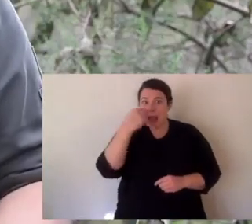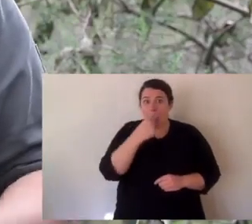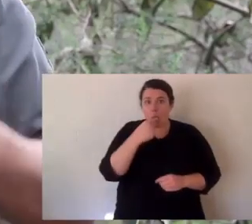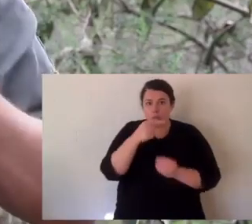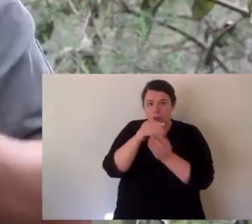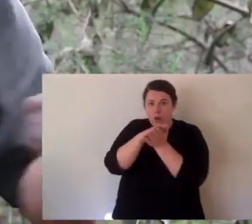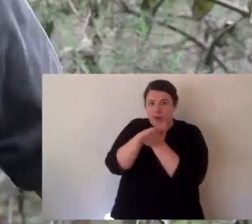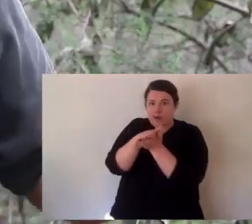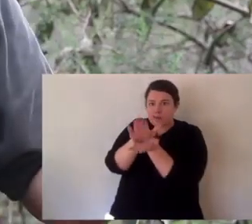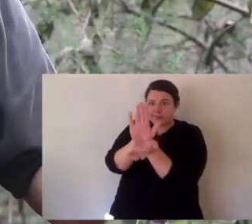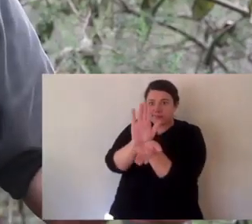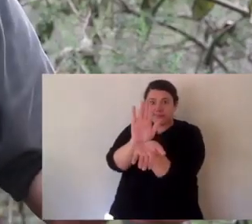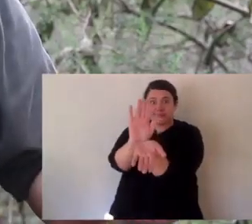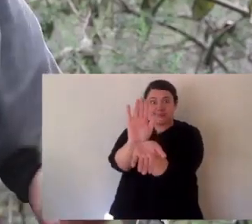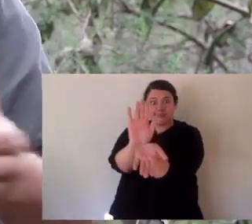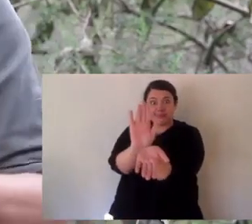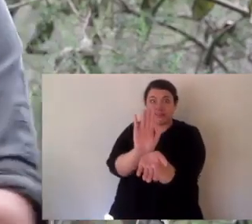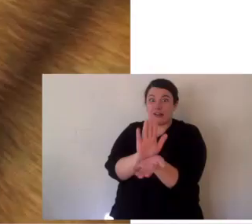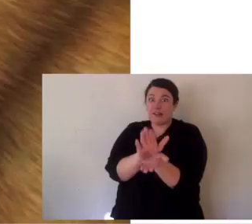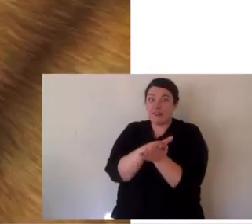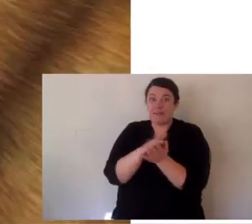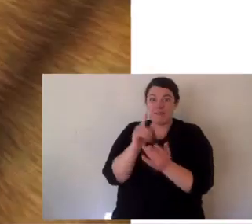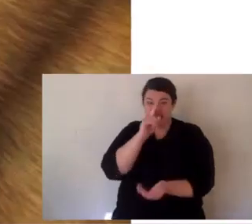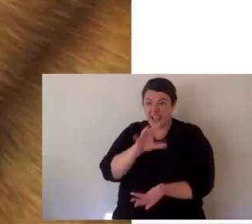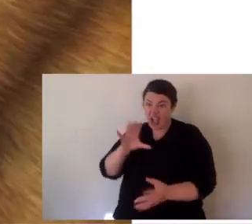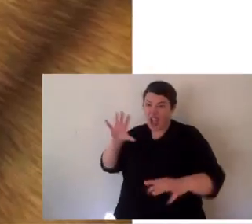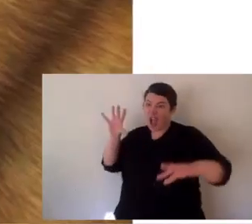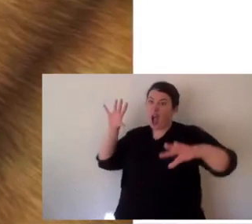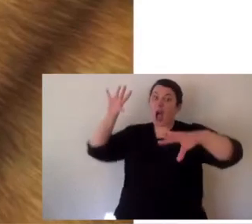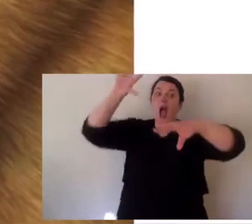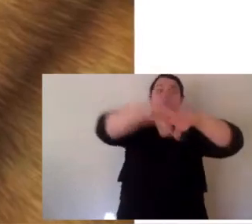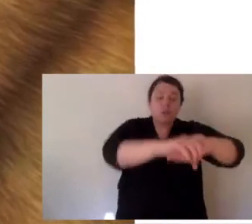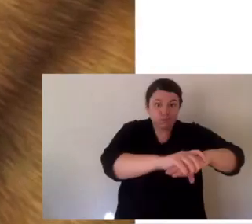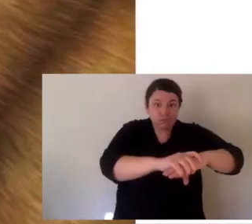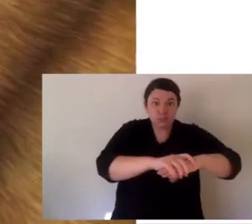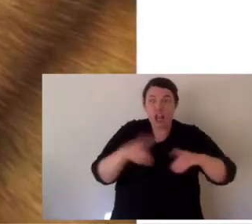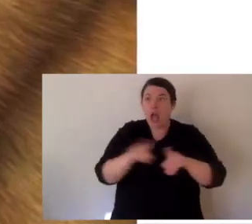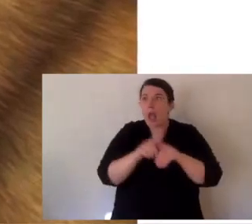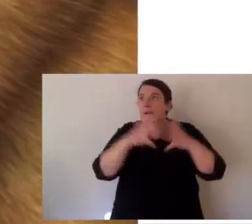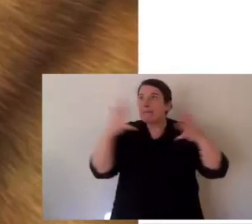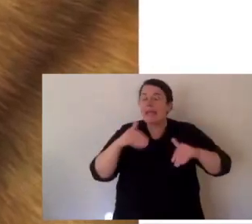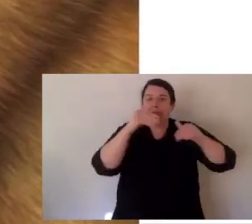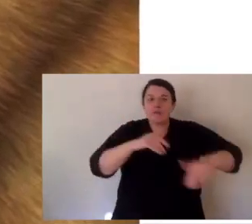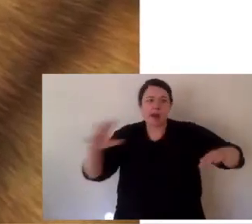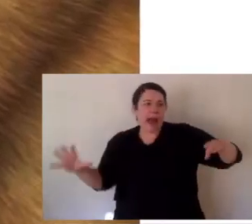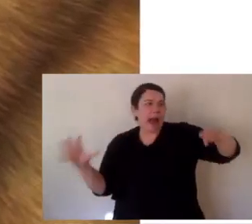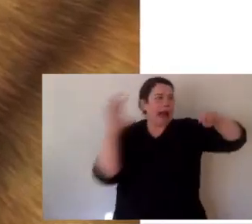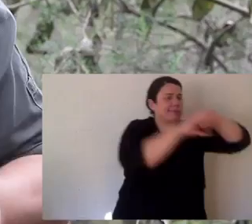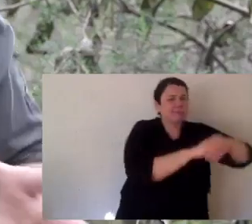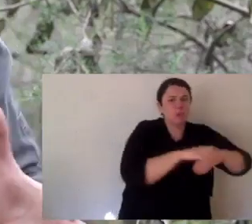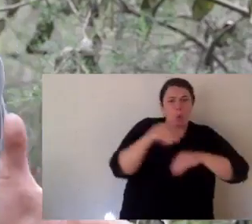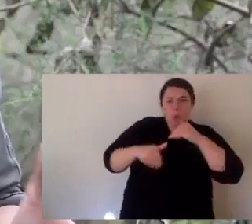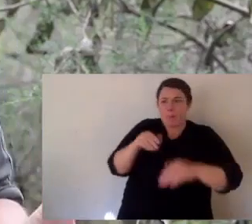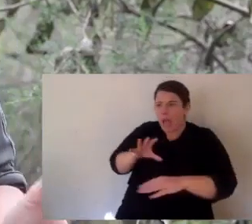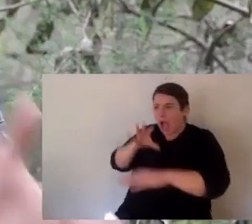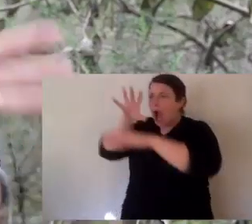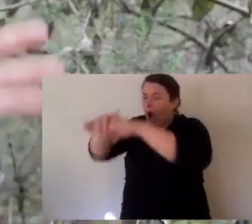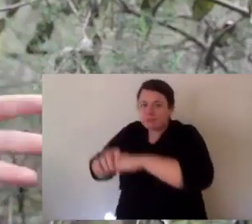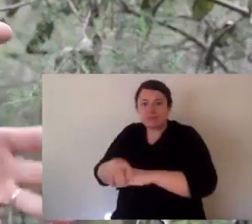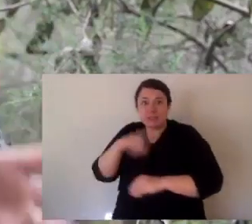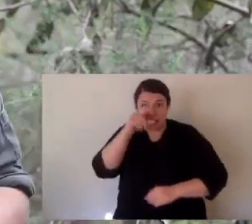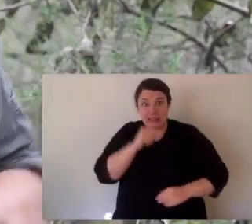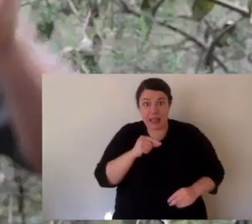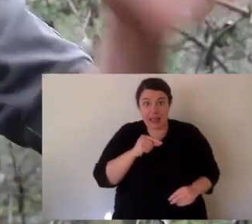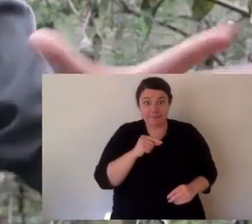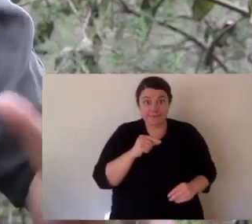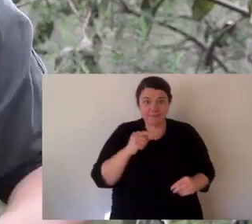possum. But a few things to look at it, its mouth can open up to nearly 180 degrees. And that's probably so that it can grab on with